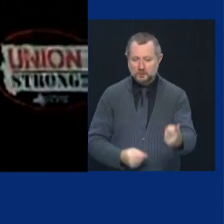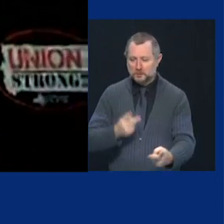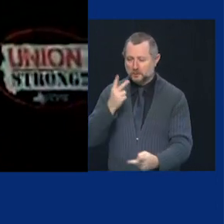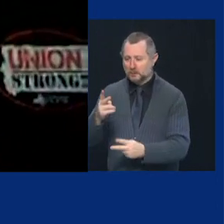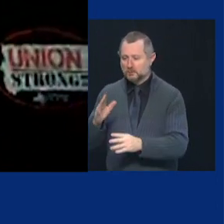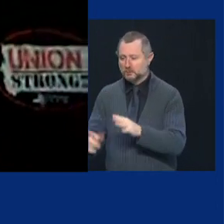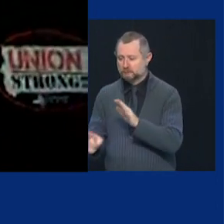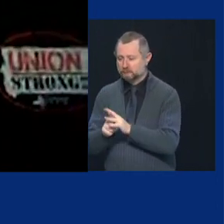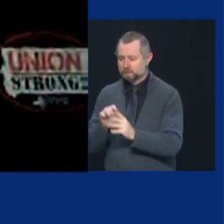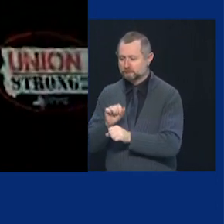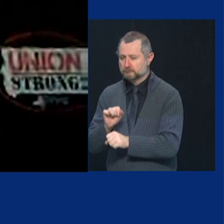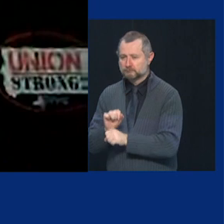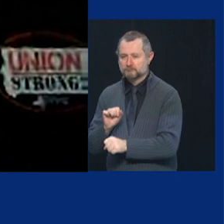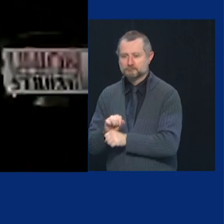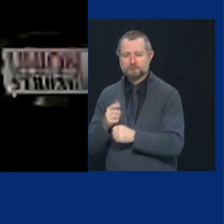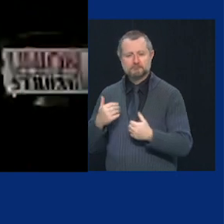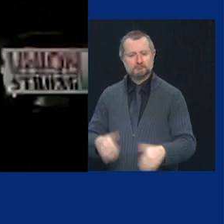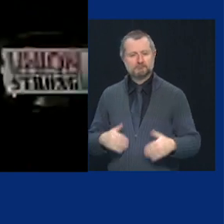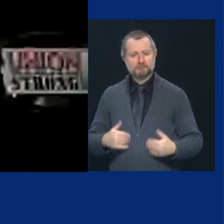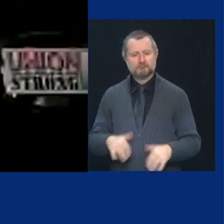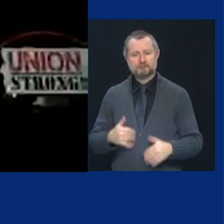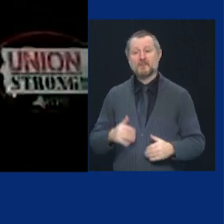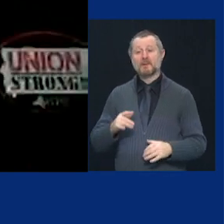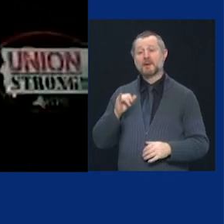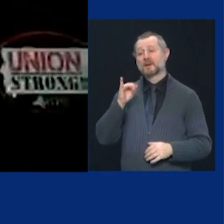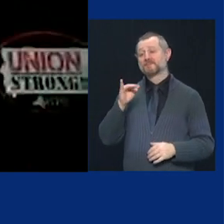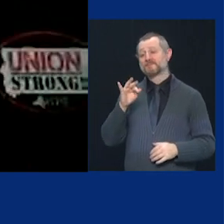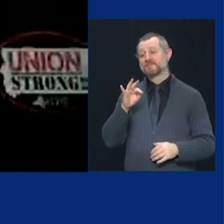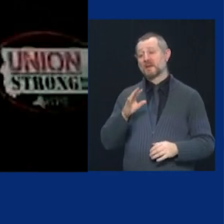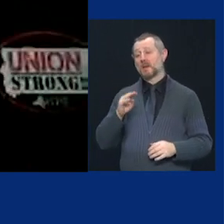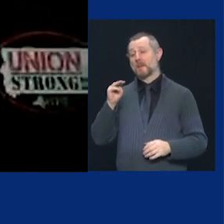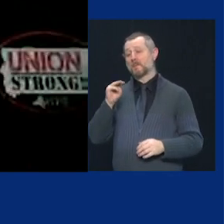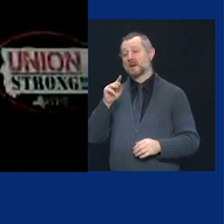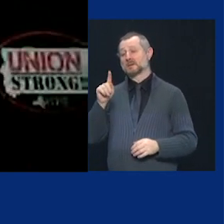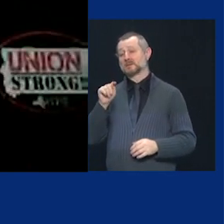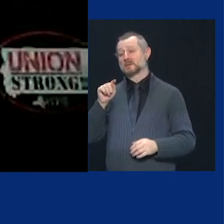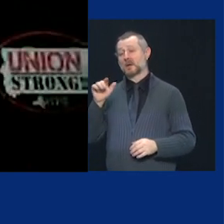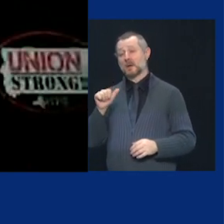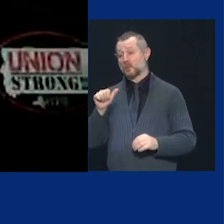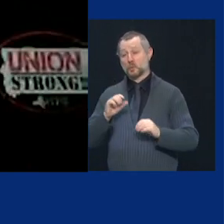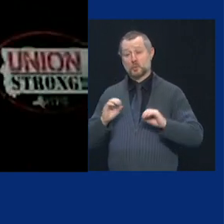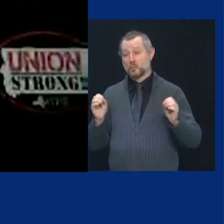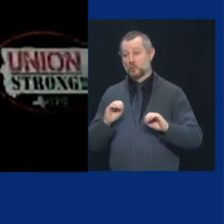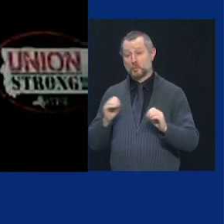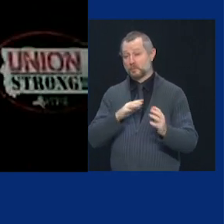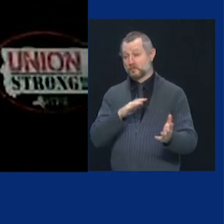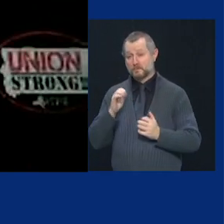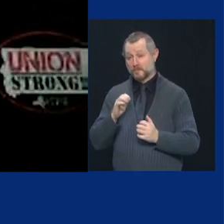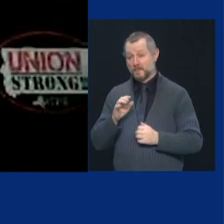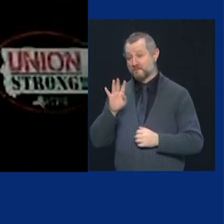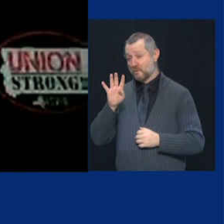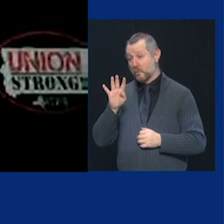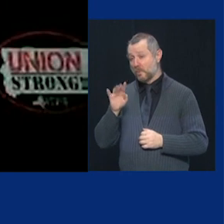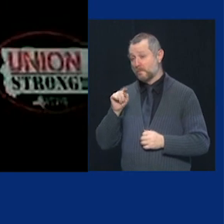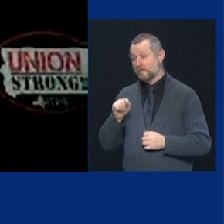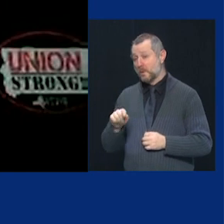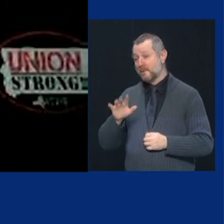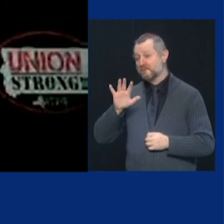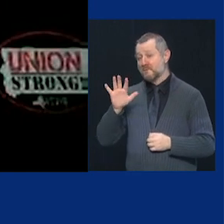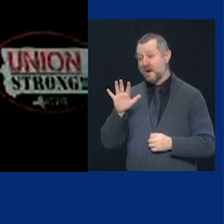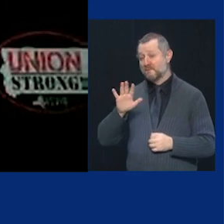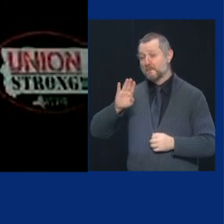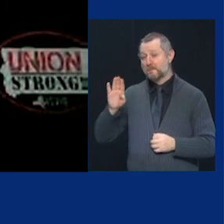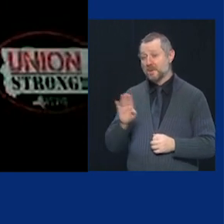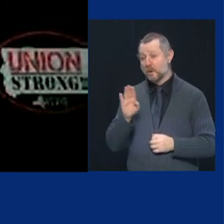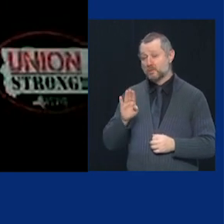doesn't receive four and a half billion dollars at least this year we're looking at thousands thousands of working men and women